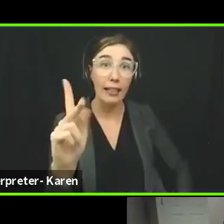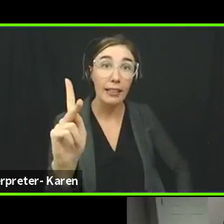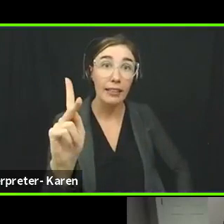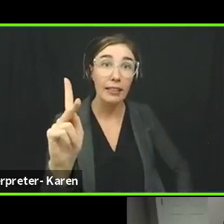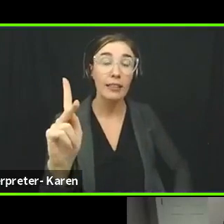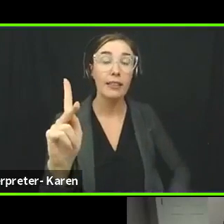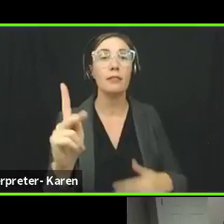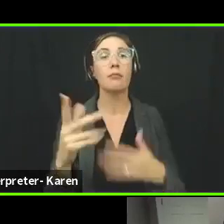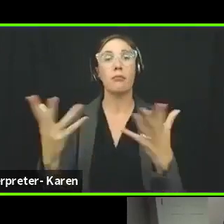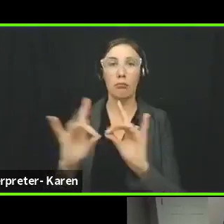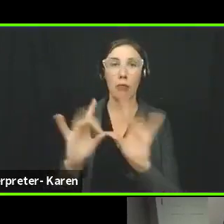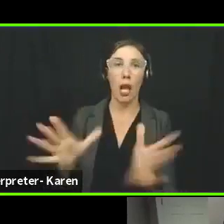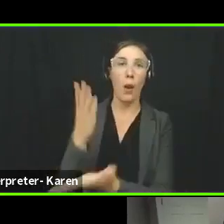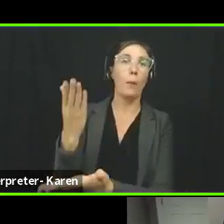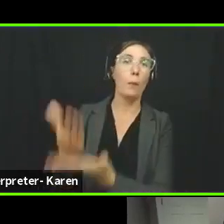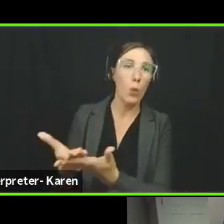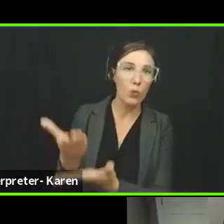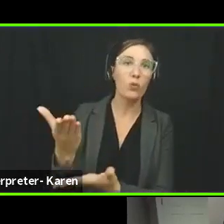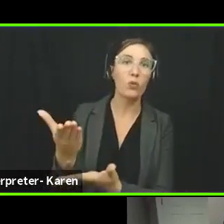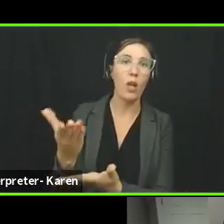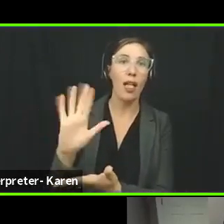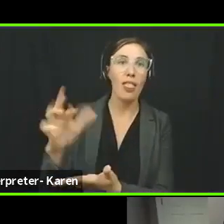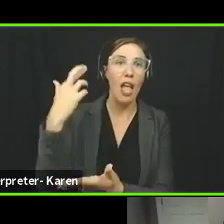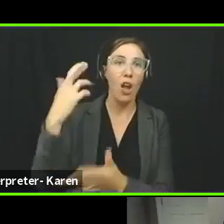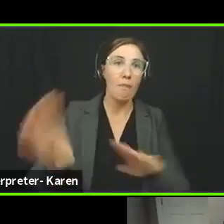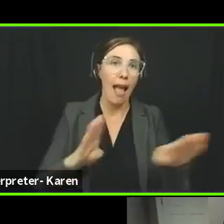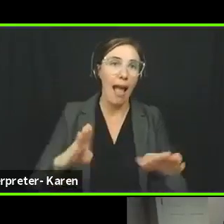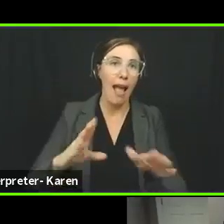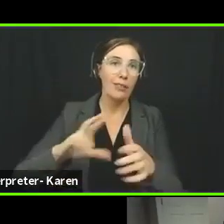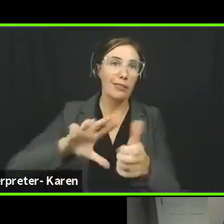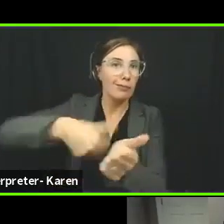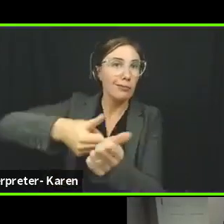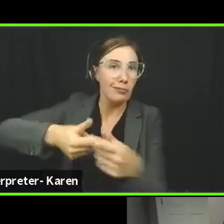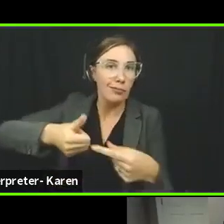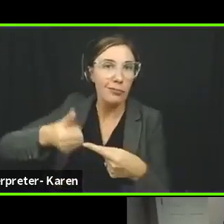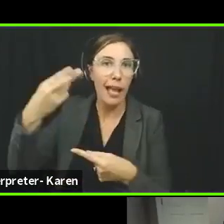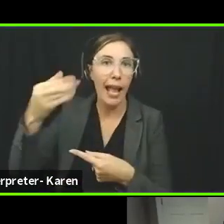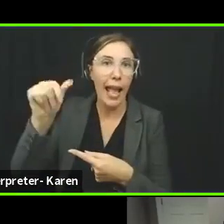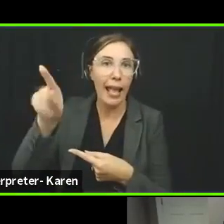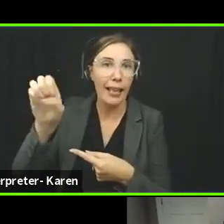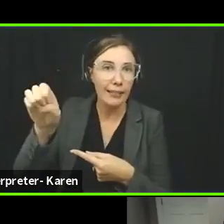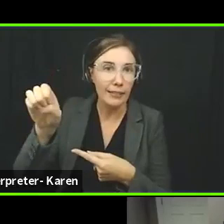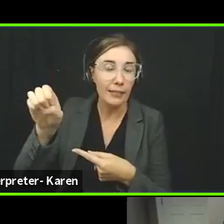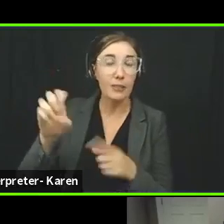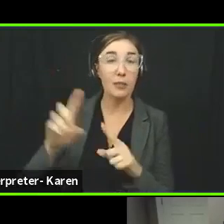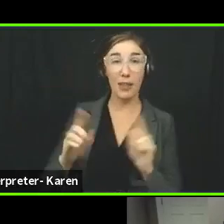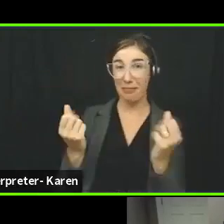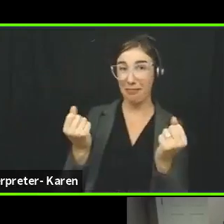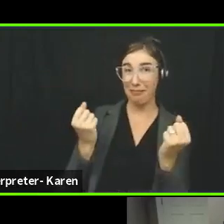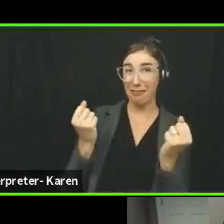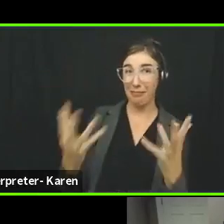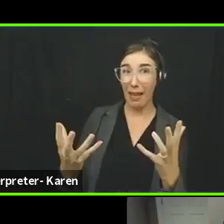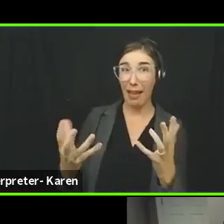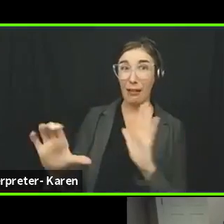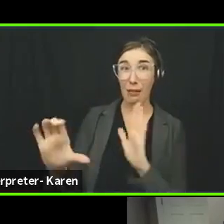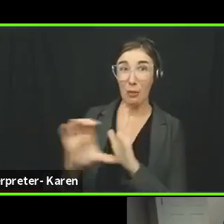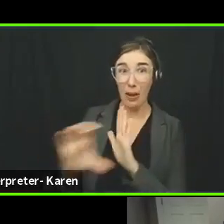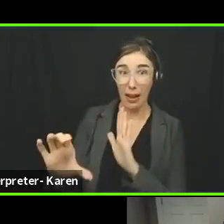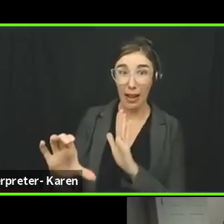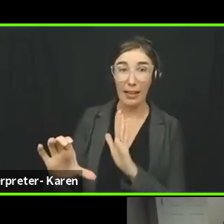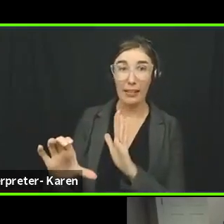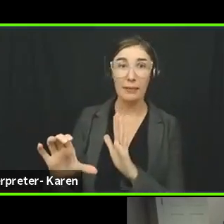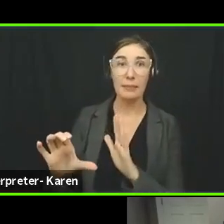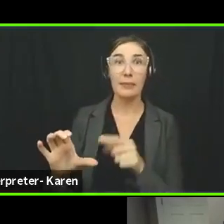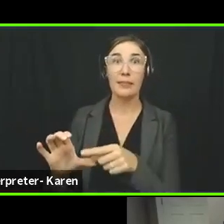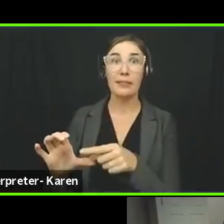of something being motivated by hate. But of course, most or many things that happen that are horrible, and